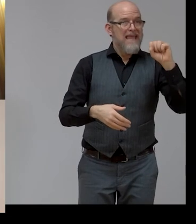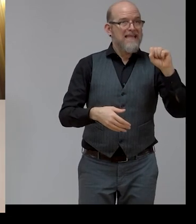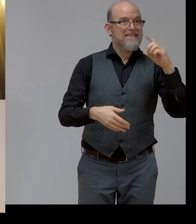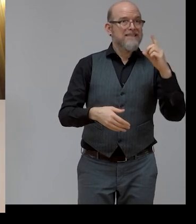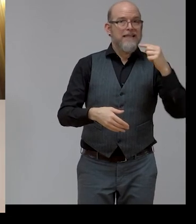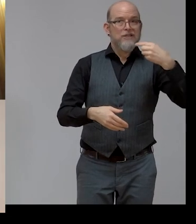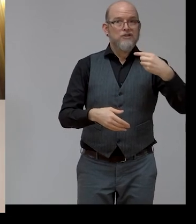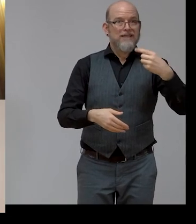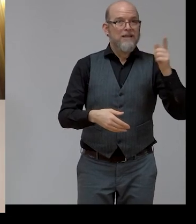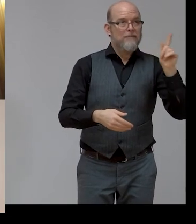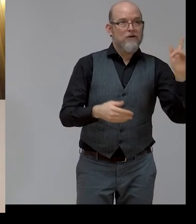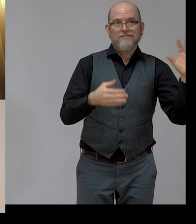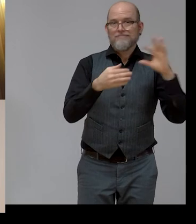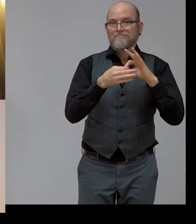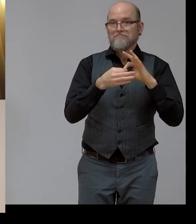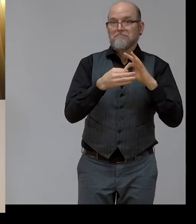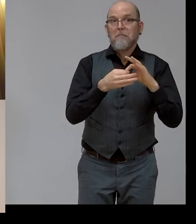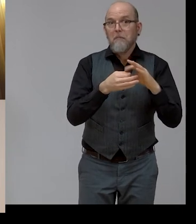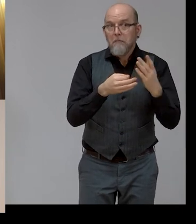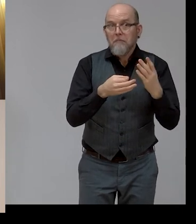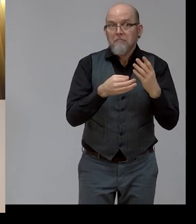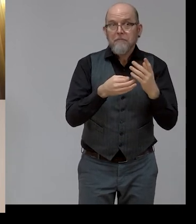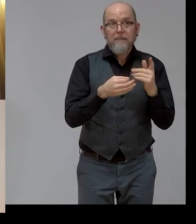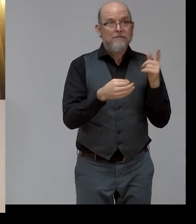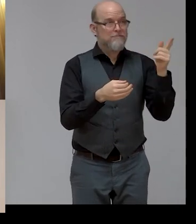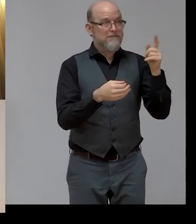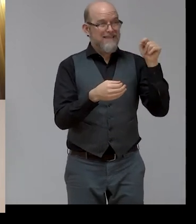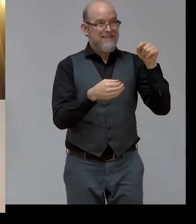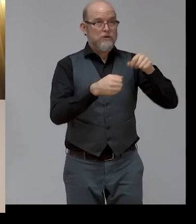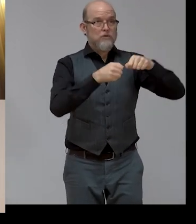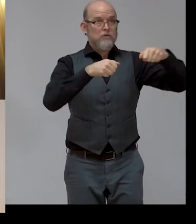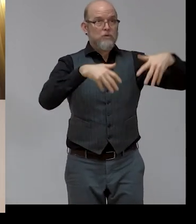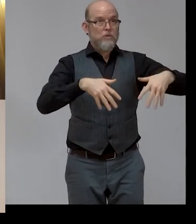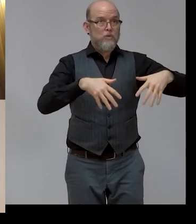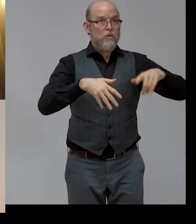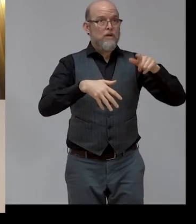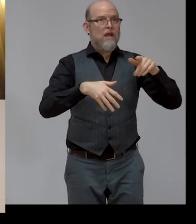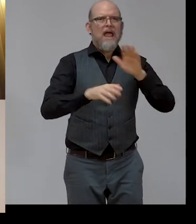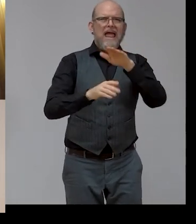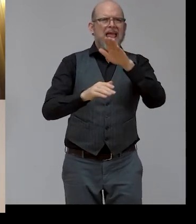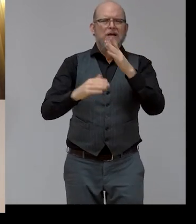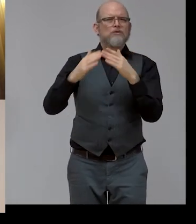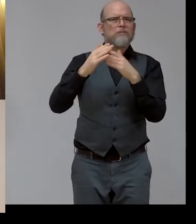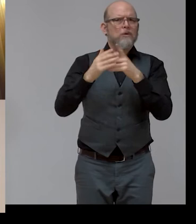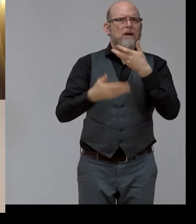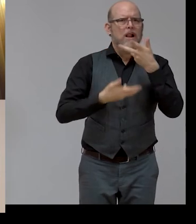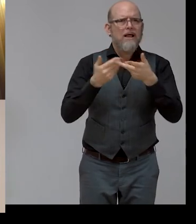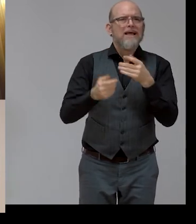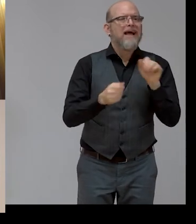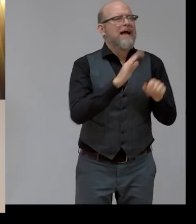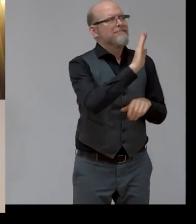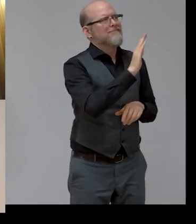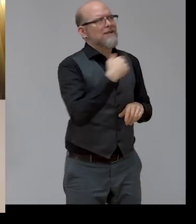What about the structural change? And I'll stop here, Luke. You'll be glad to hear. You're right, Luke. The old jobs are not coming back.